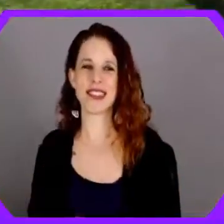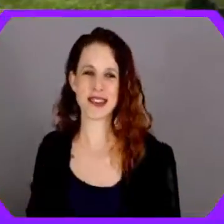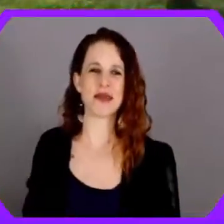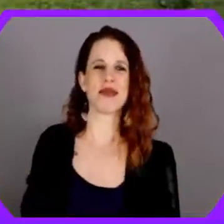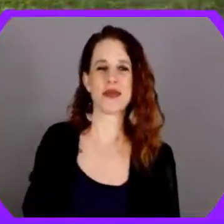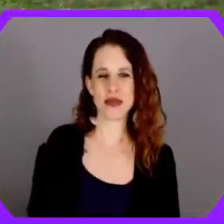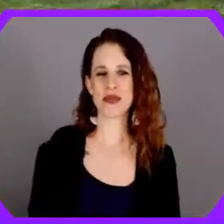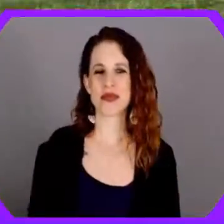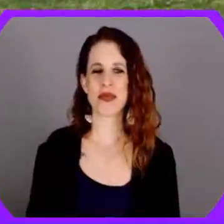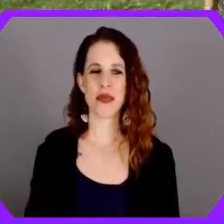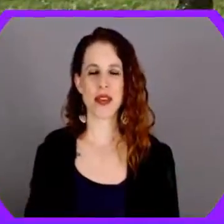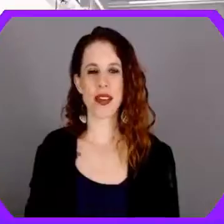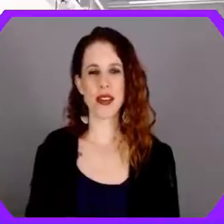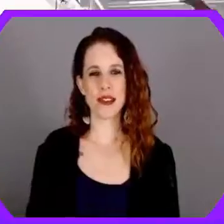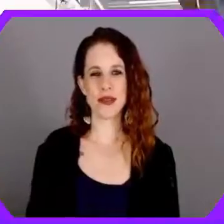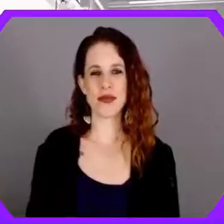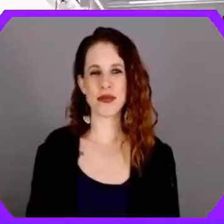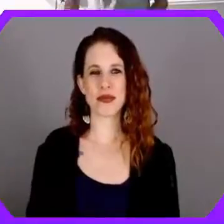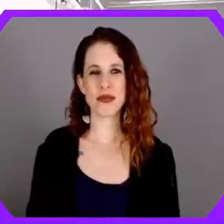go! Let's go!